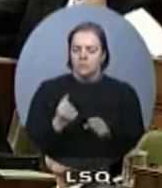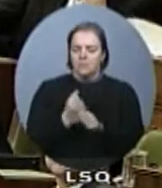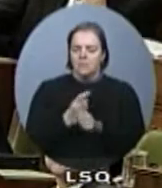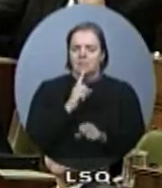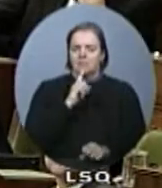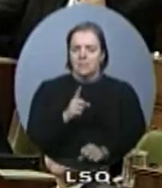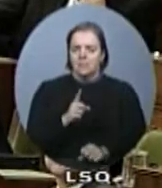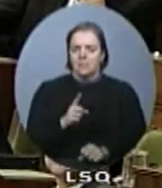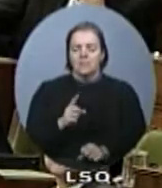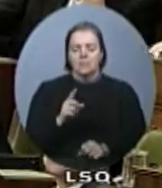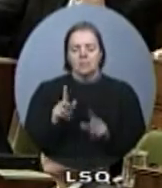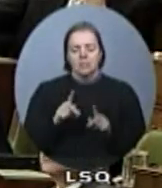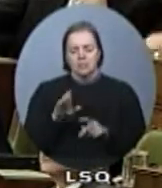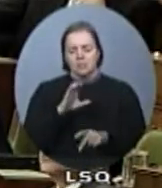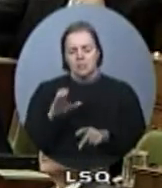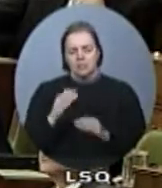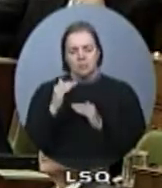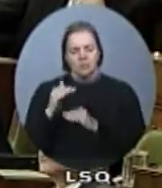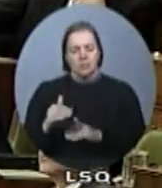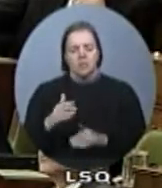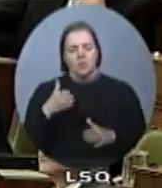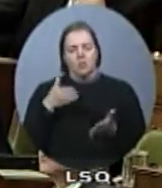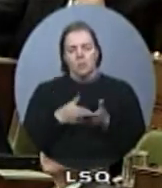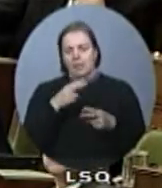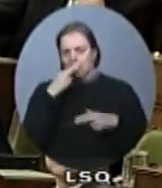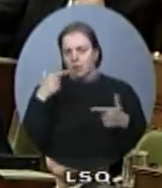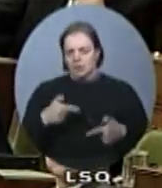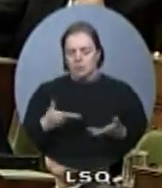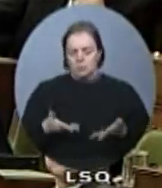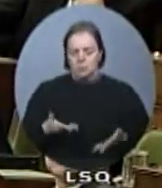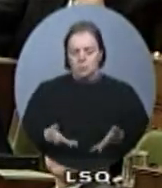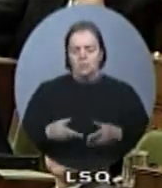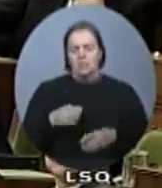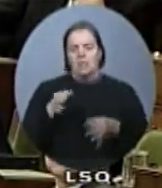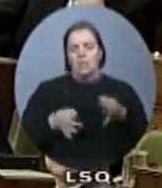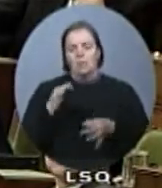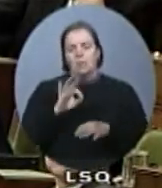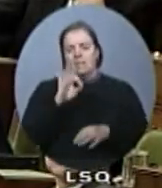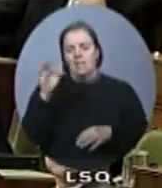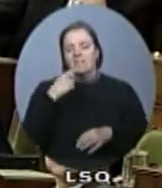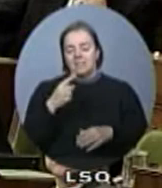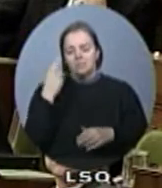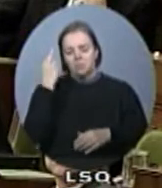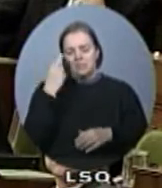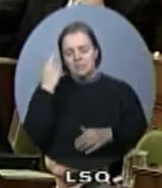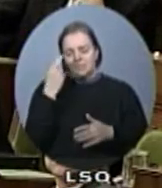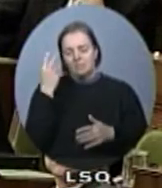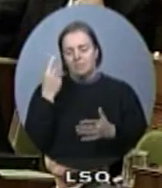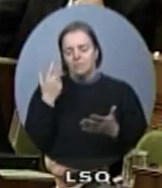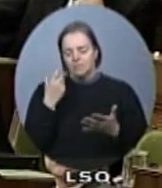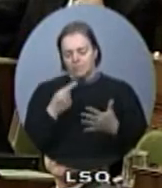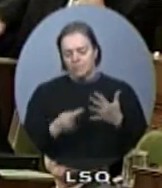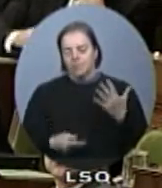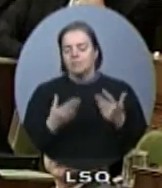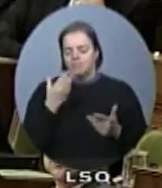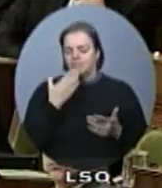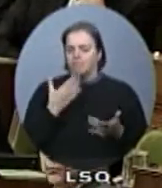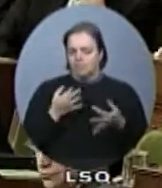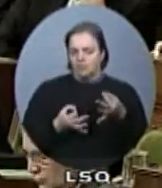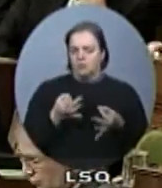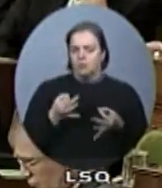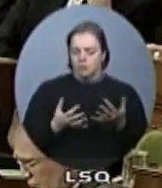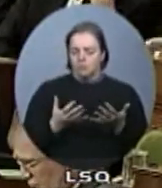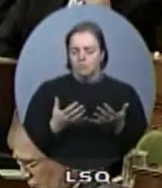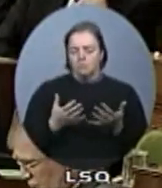terrorist threats. Today, the Federal Court determined that there are reasonable grounds to believe Mr. Harkat is a threat to national security.